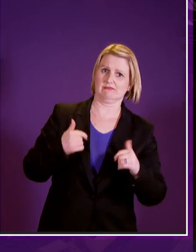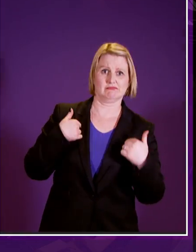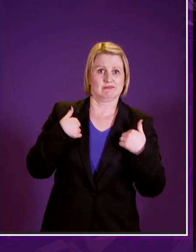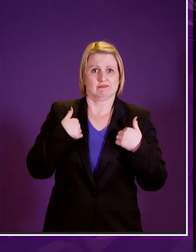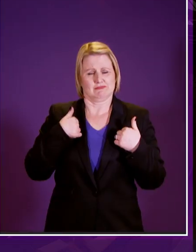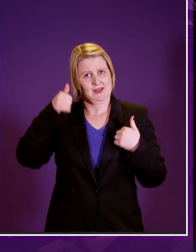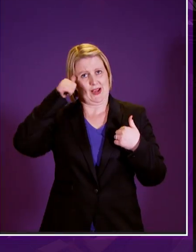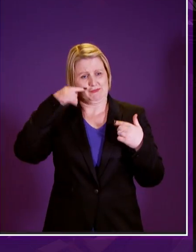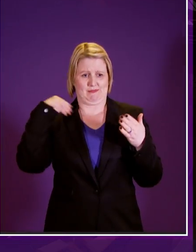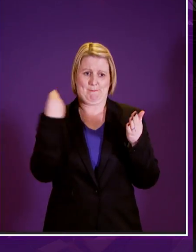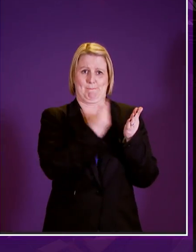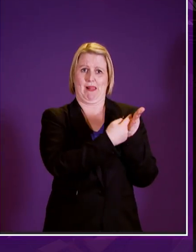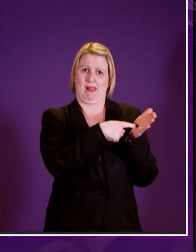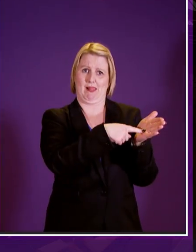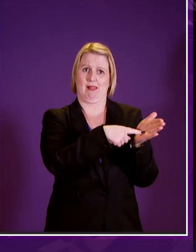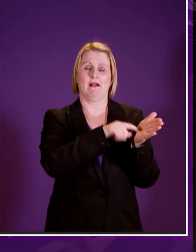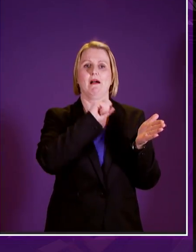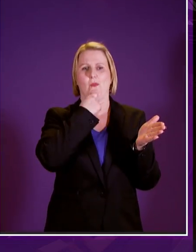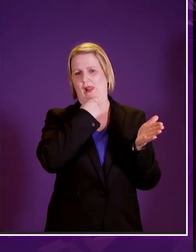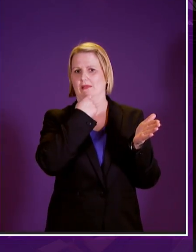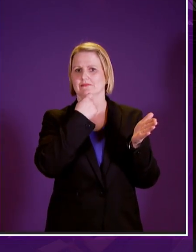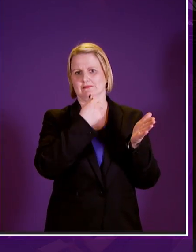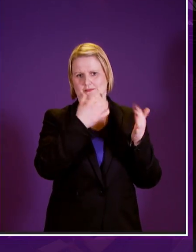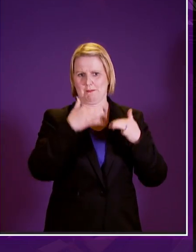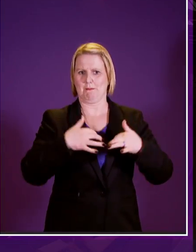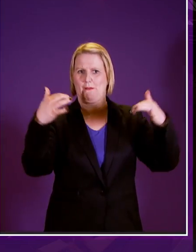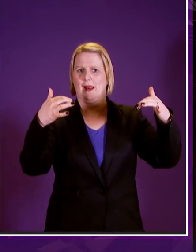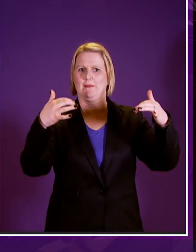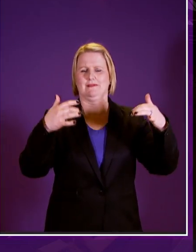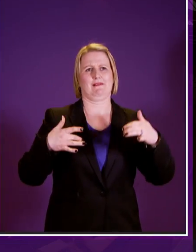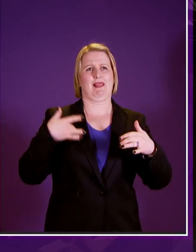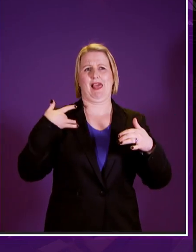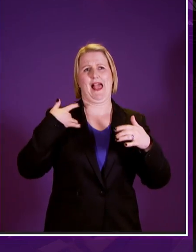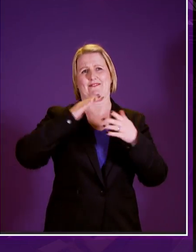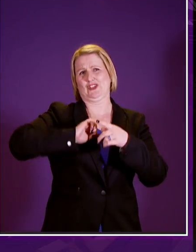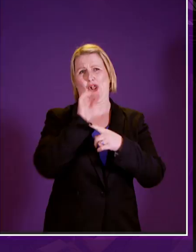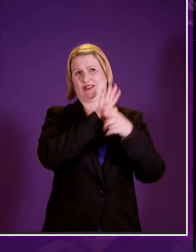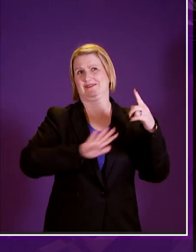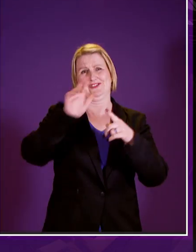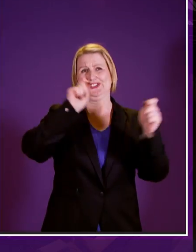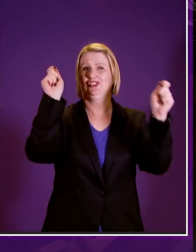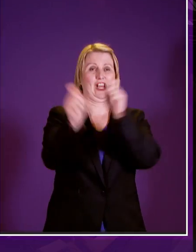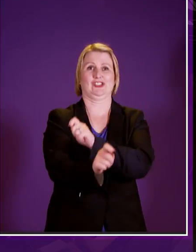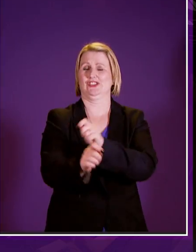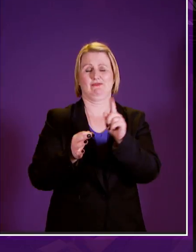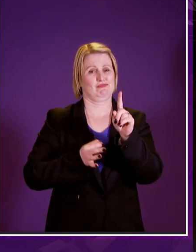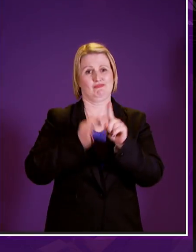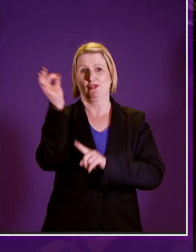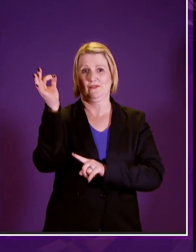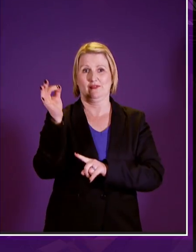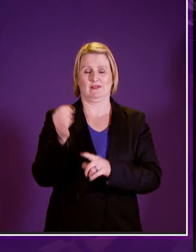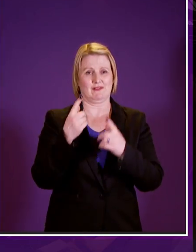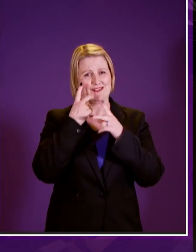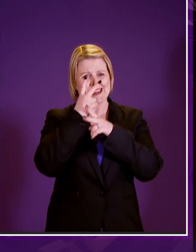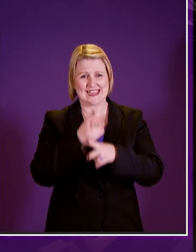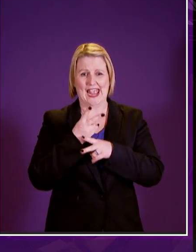bill will enable this parliament to make an even bigger difference it will enable us to increase the cares allowance that will make a difference it